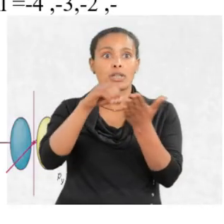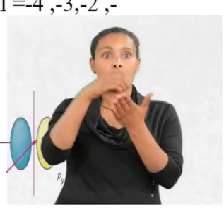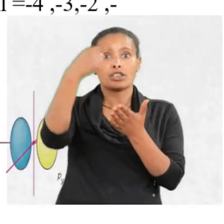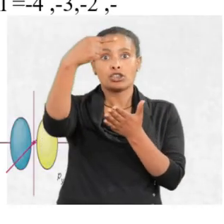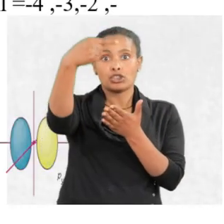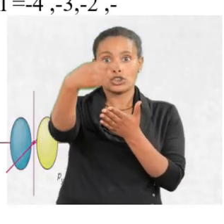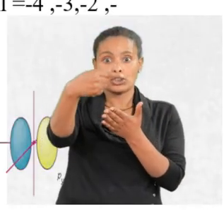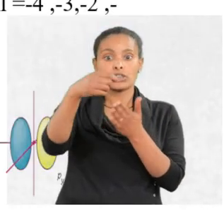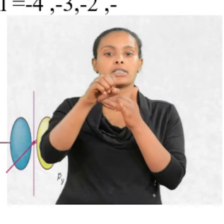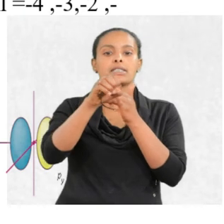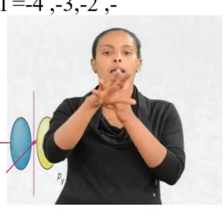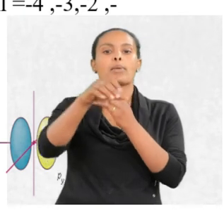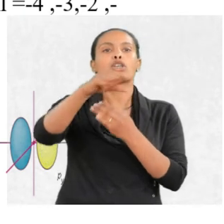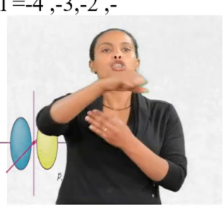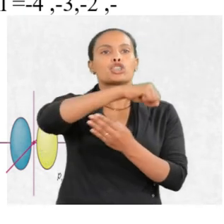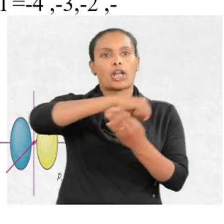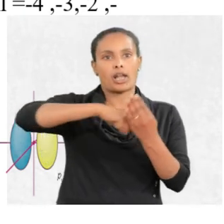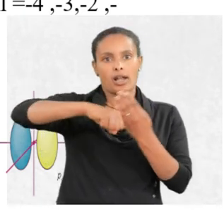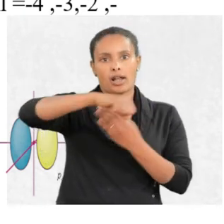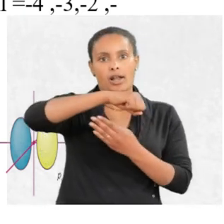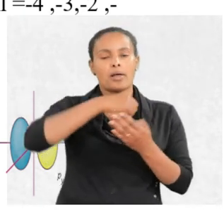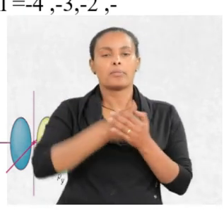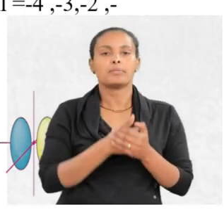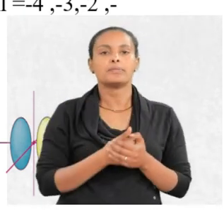subshell. G subshell.